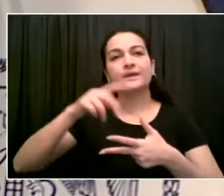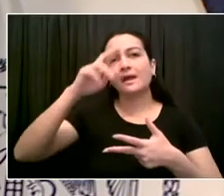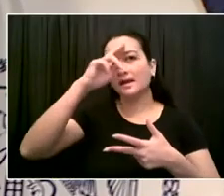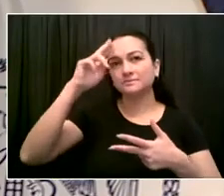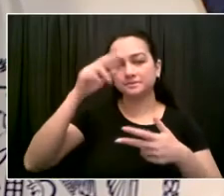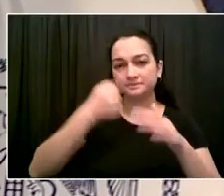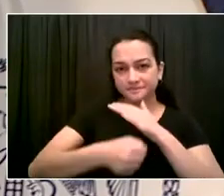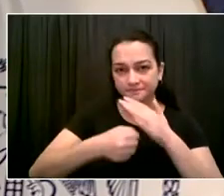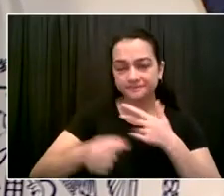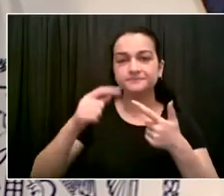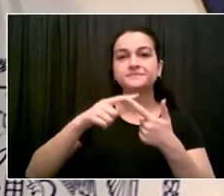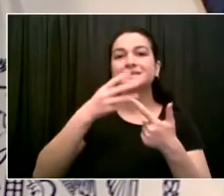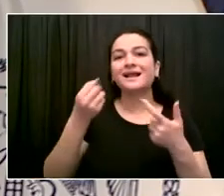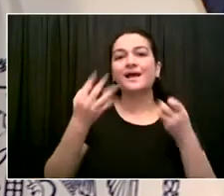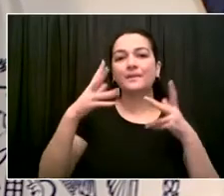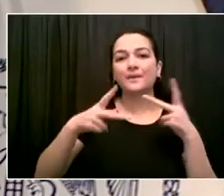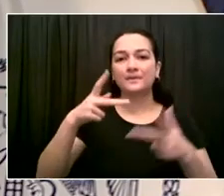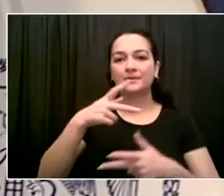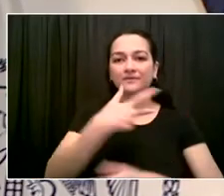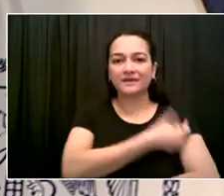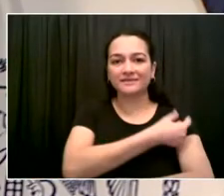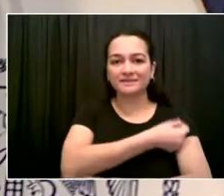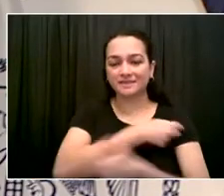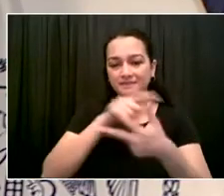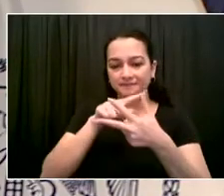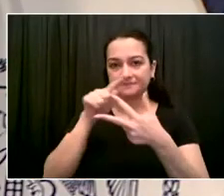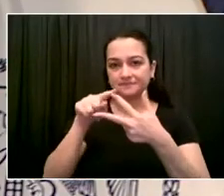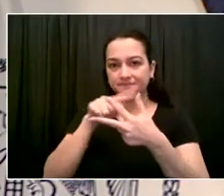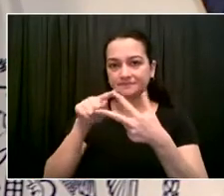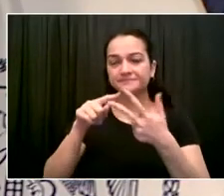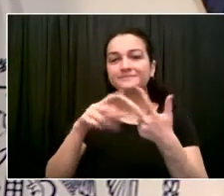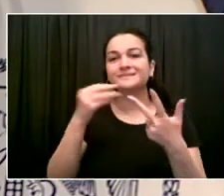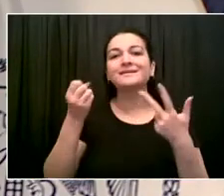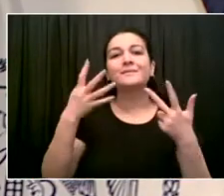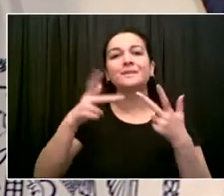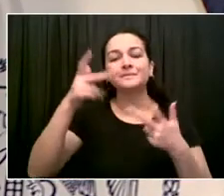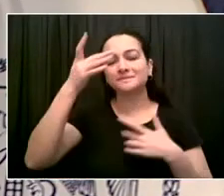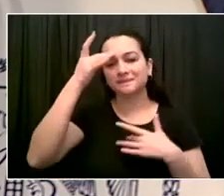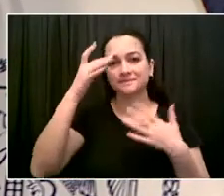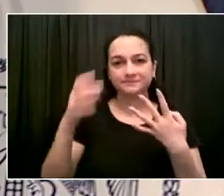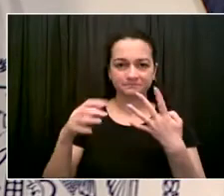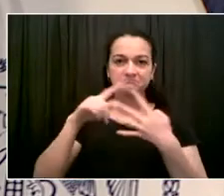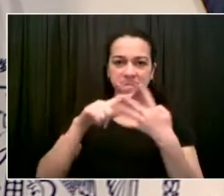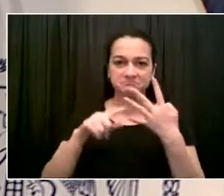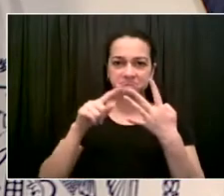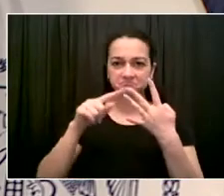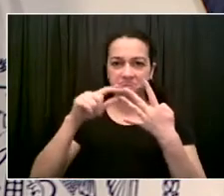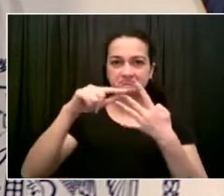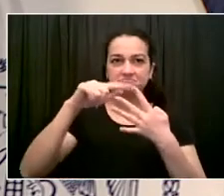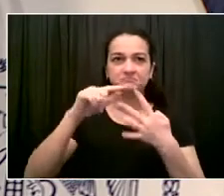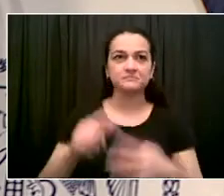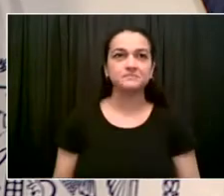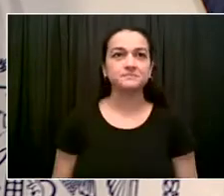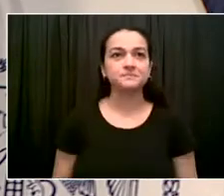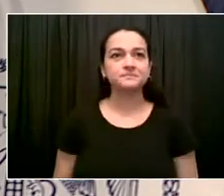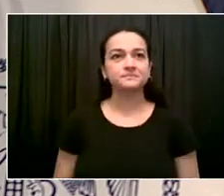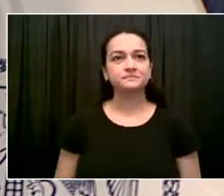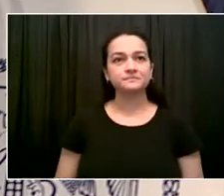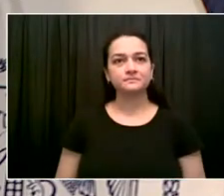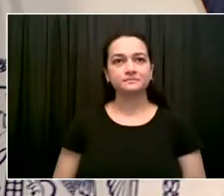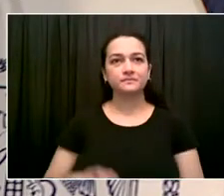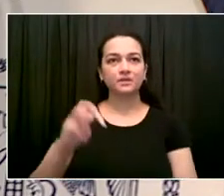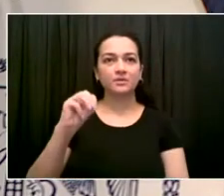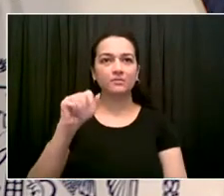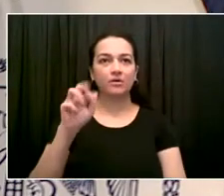from WCBS 880. Good morning, Mr. Mayor and everybody else on the call. I had a question